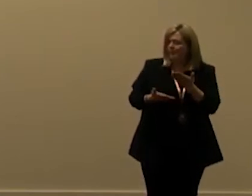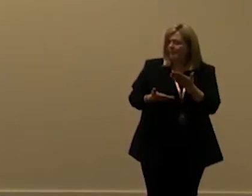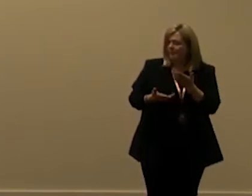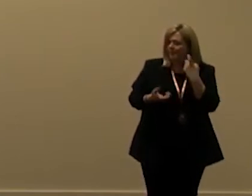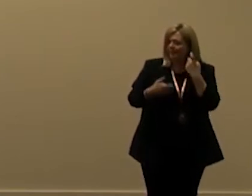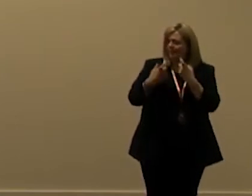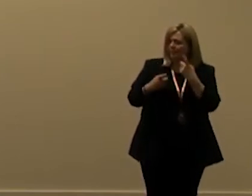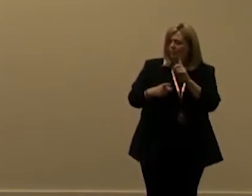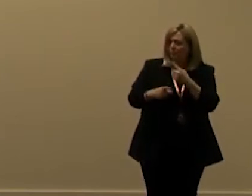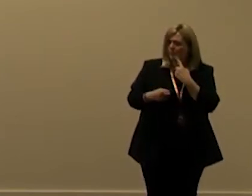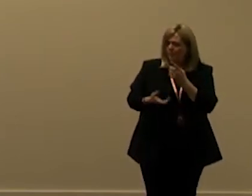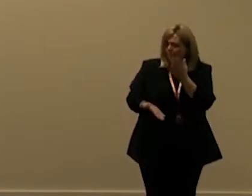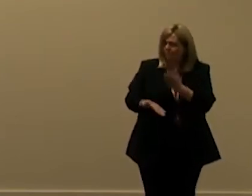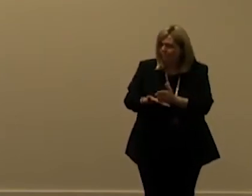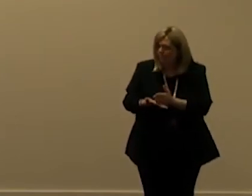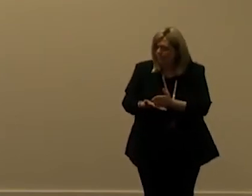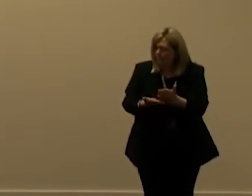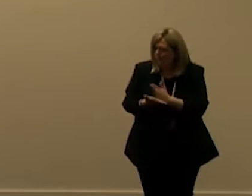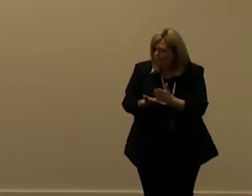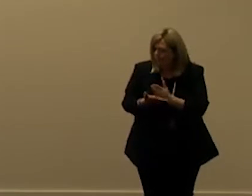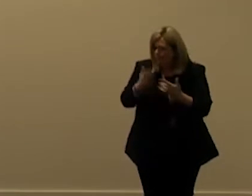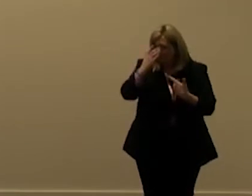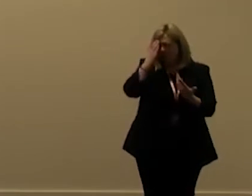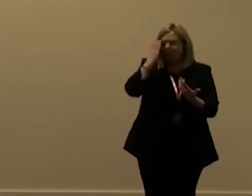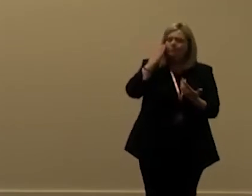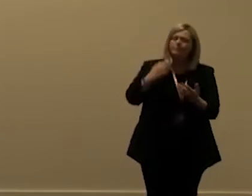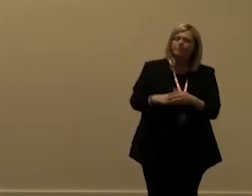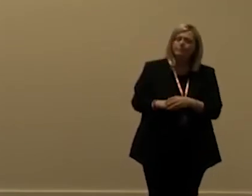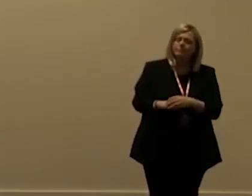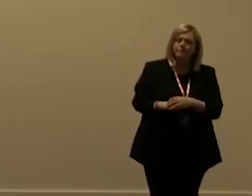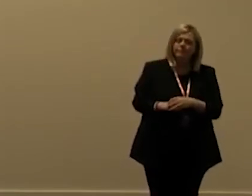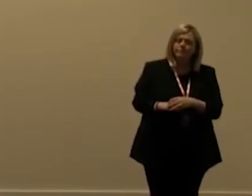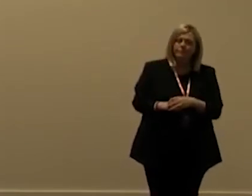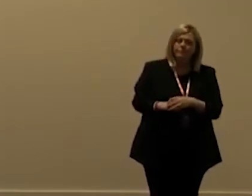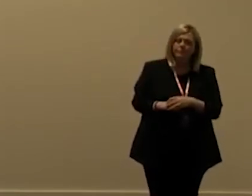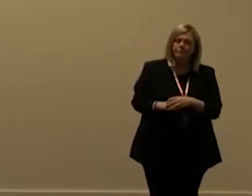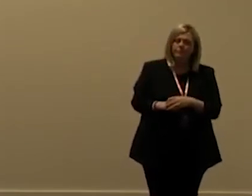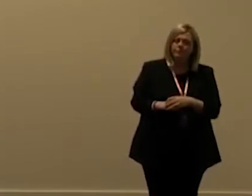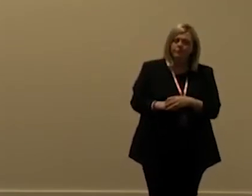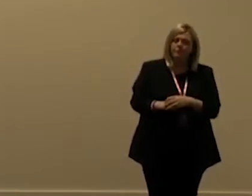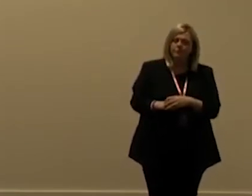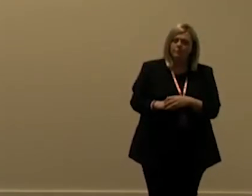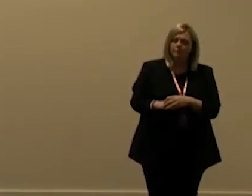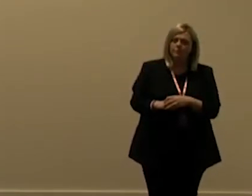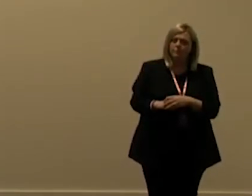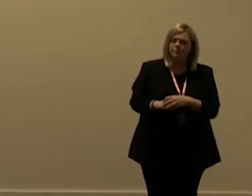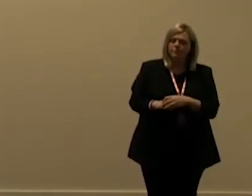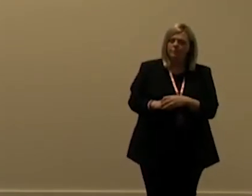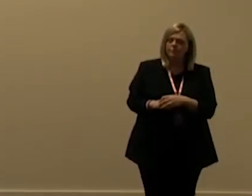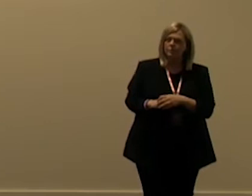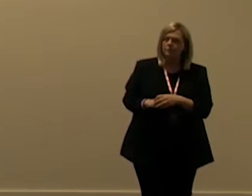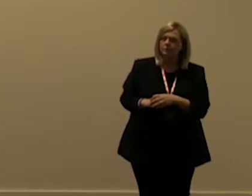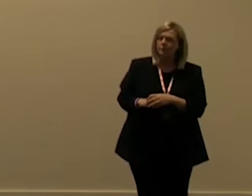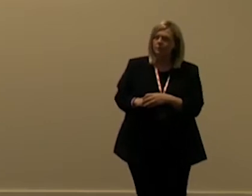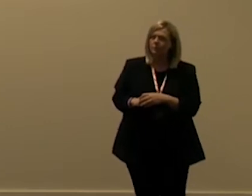a bit of a i'll check out later anyway um but what is not being counted